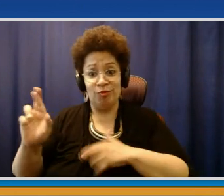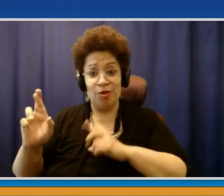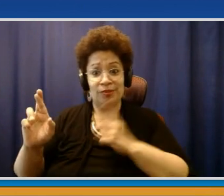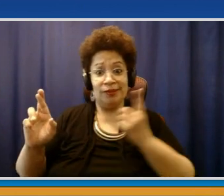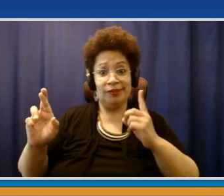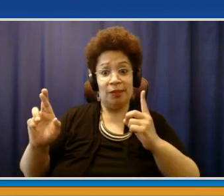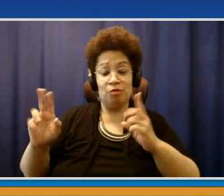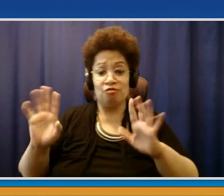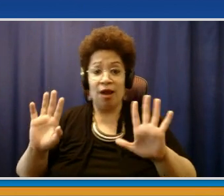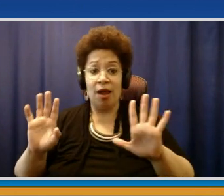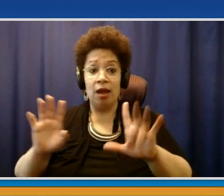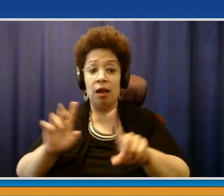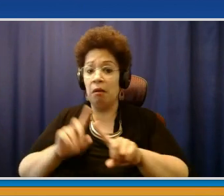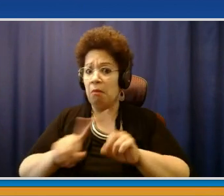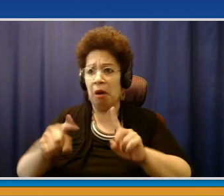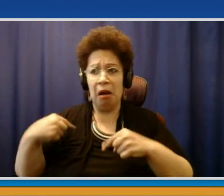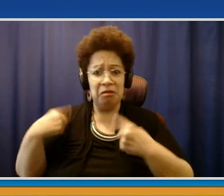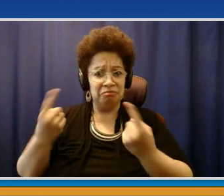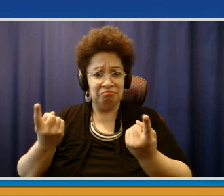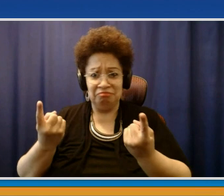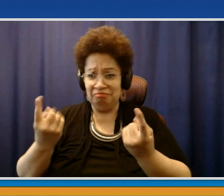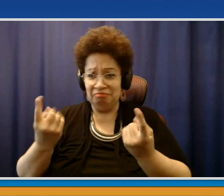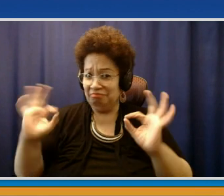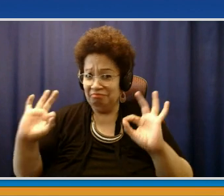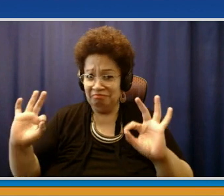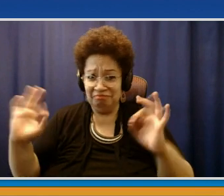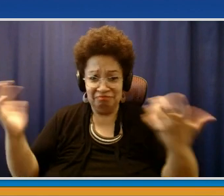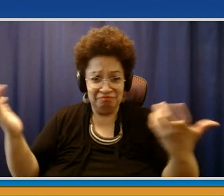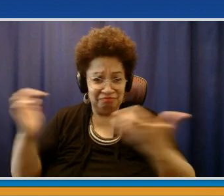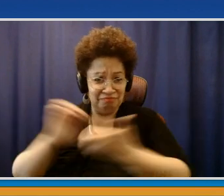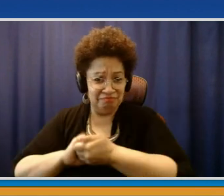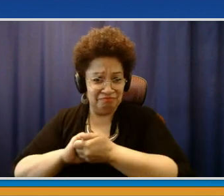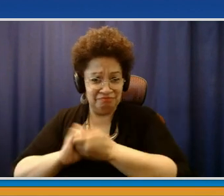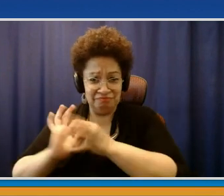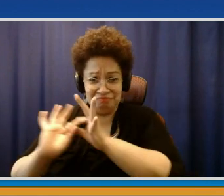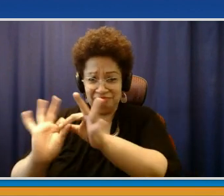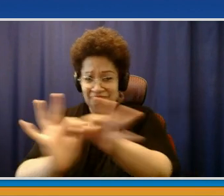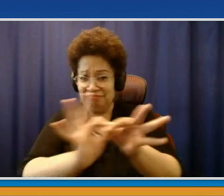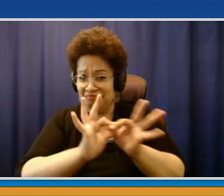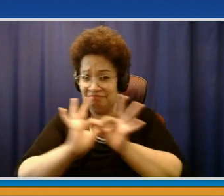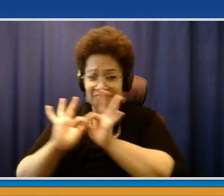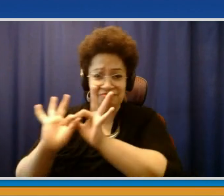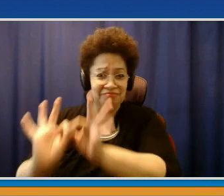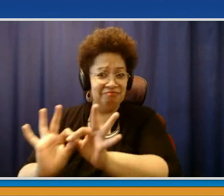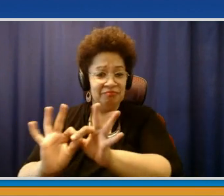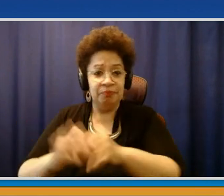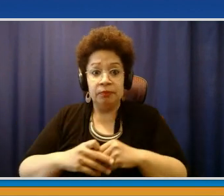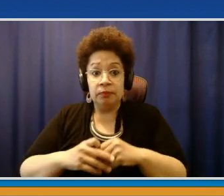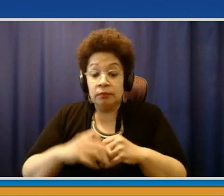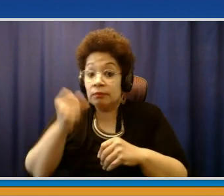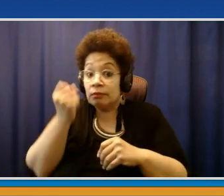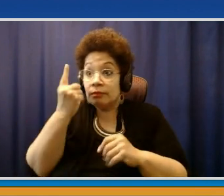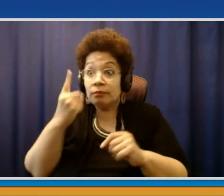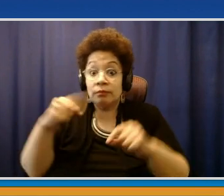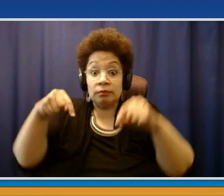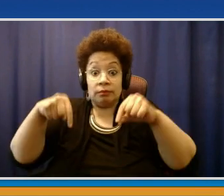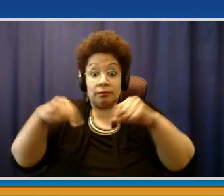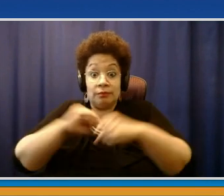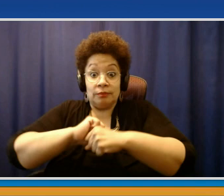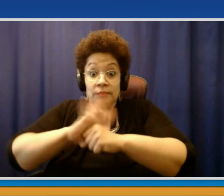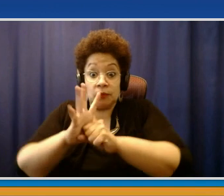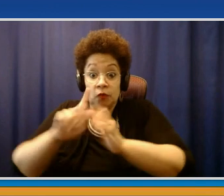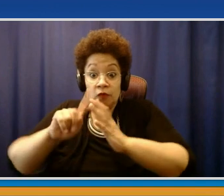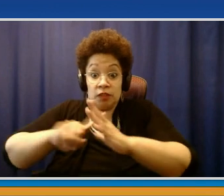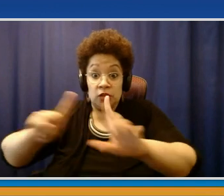as George pointed out, in public office for about 31 years right now. And ever since this has started with the COVID-19, the work that your